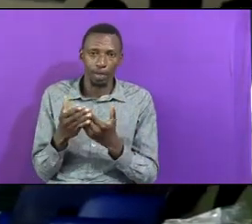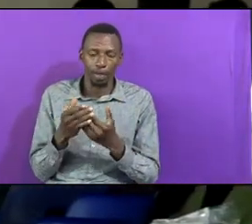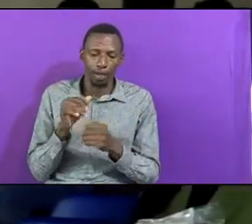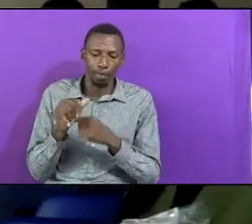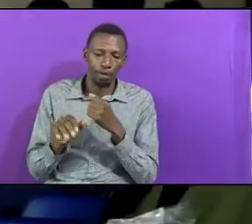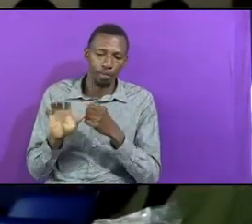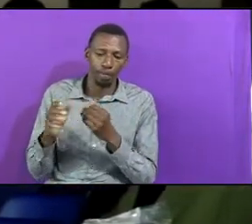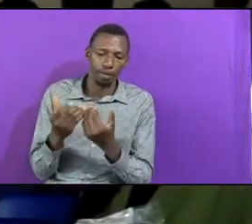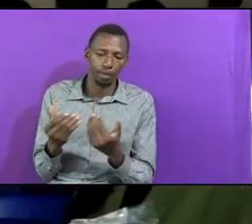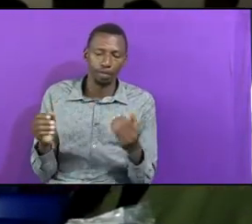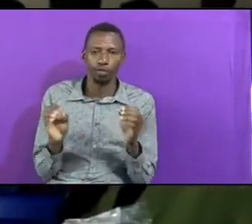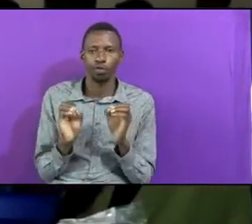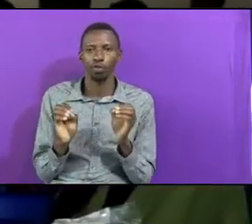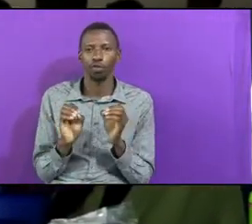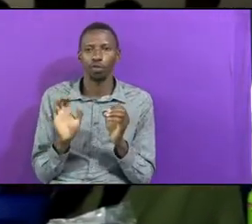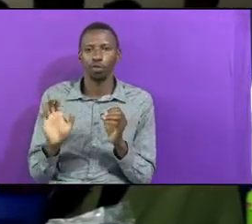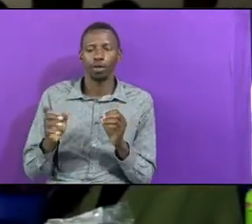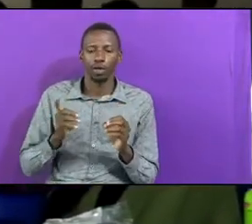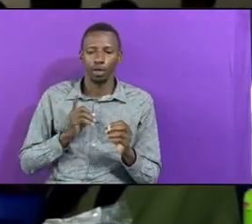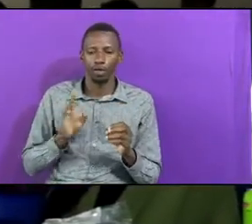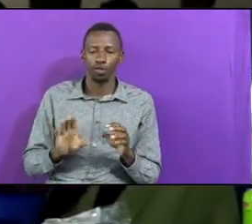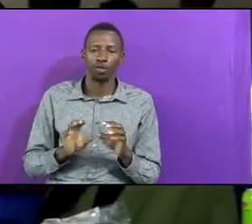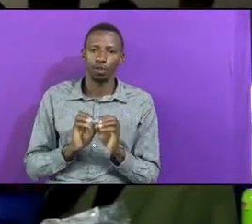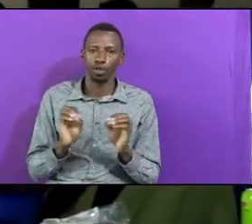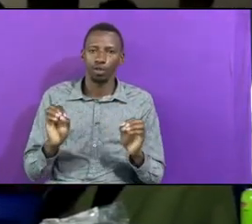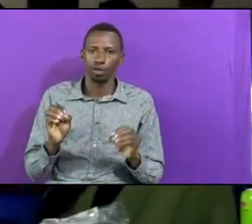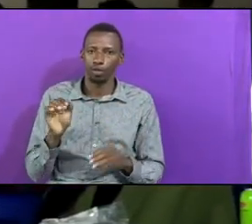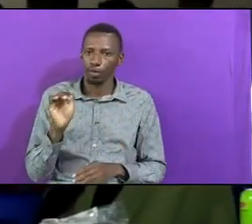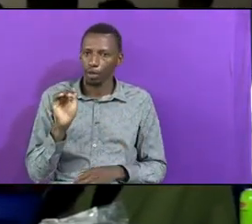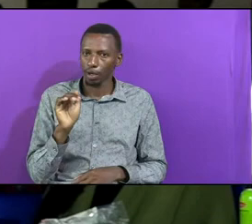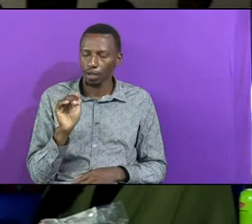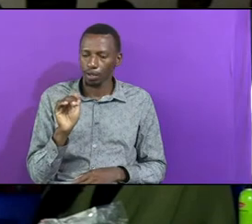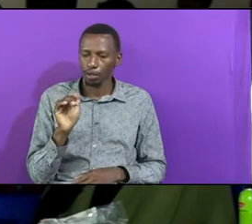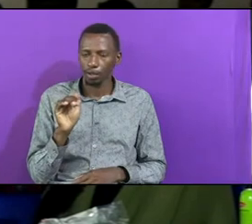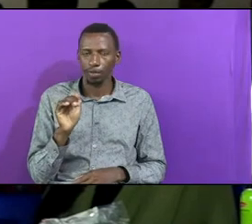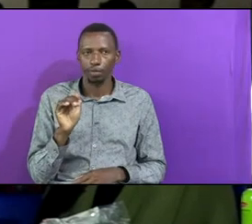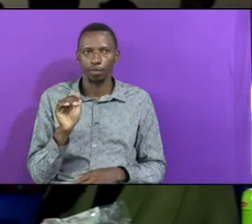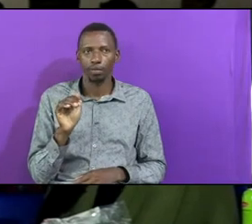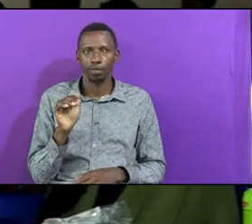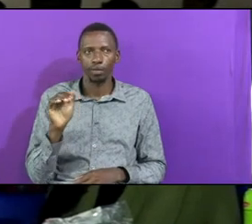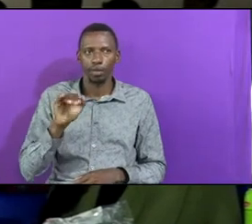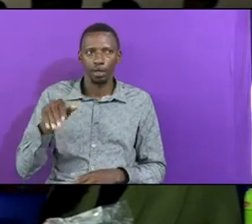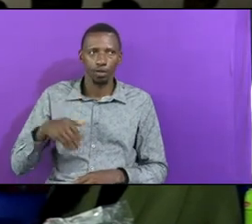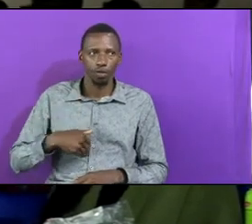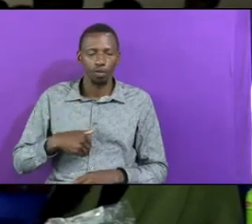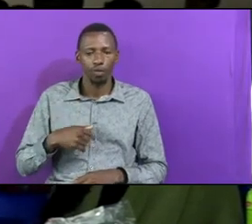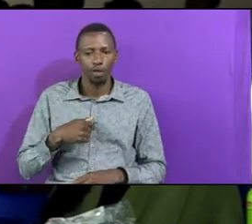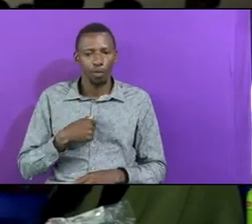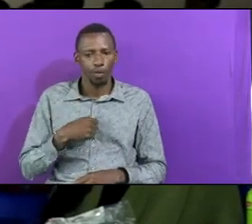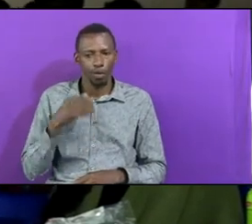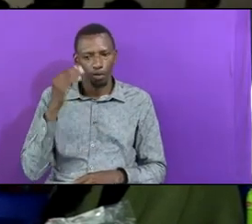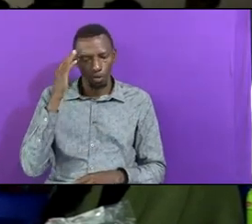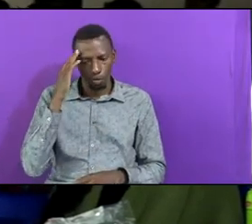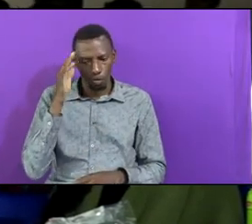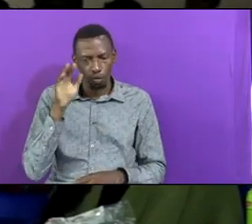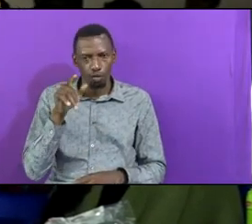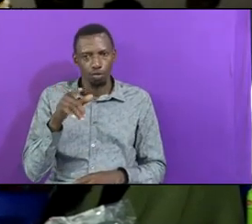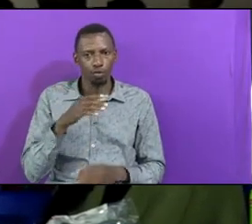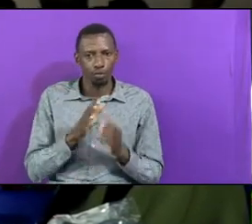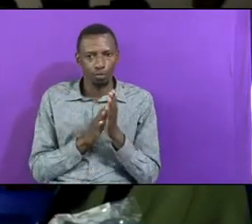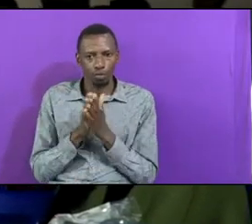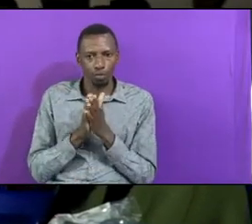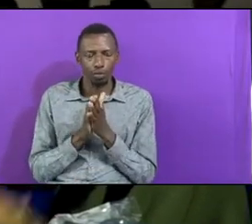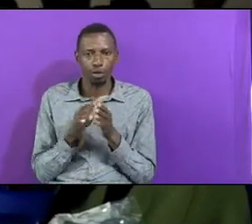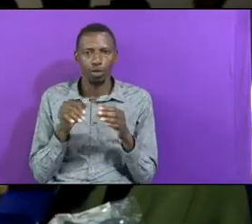Children Not Even His Daughters He Ask Who Has Taken My God He Asked Jacobo I Know You Had An Interest With Your Family But